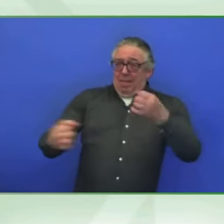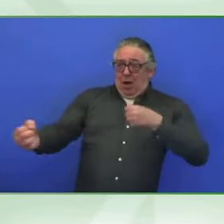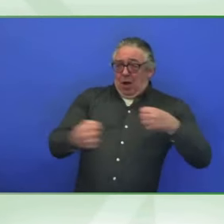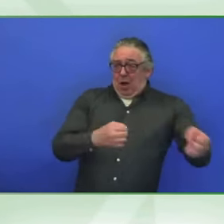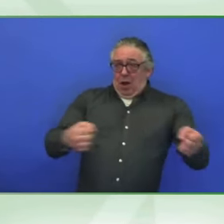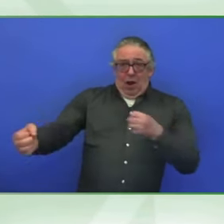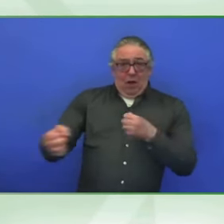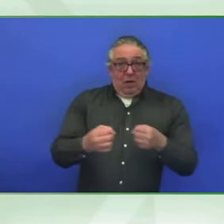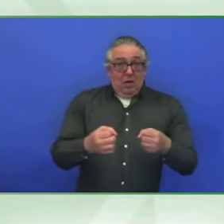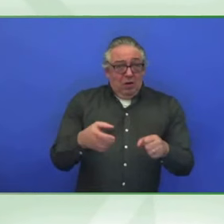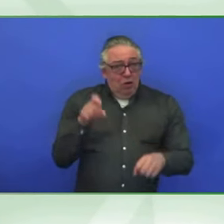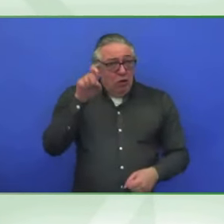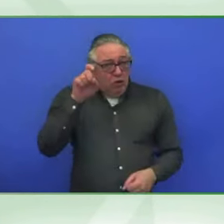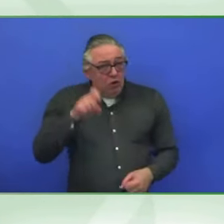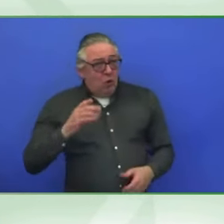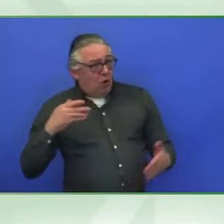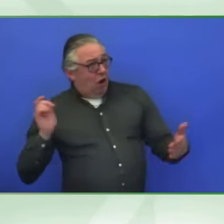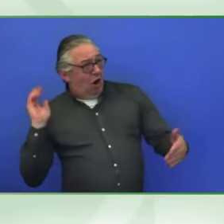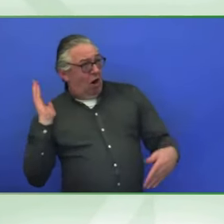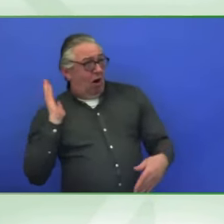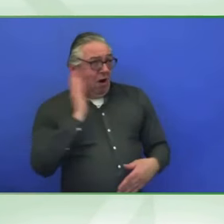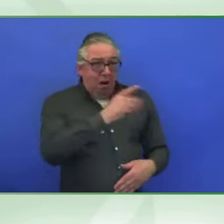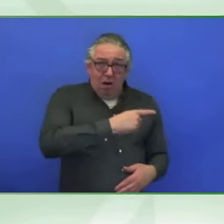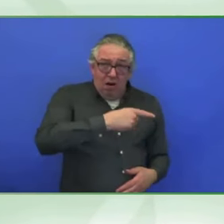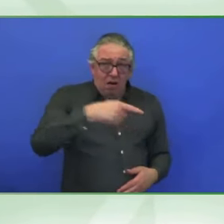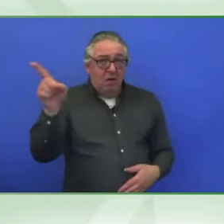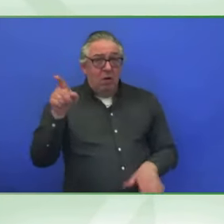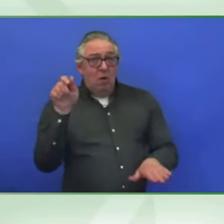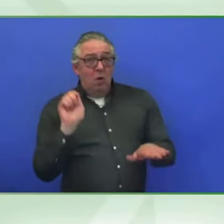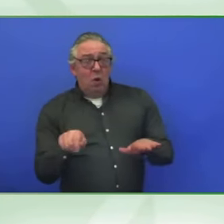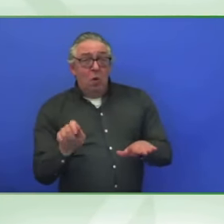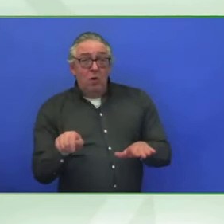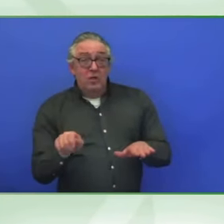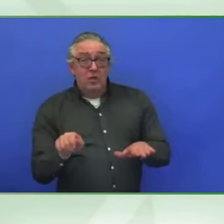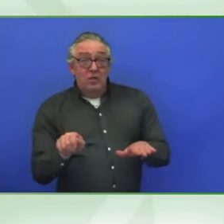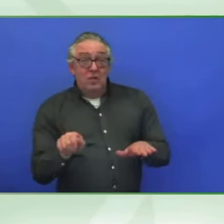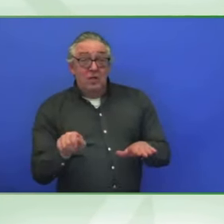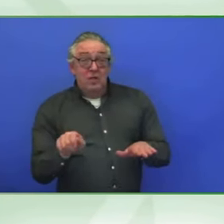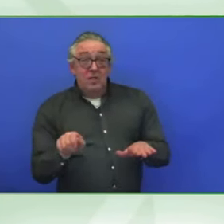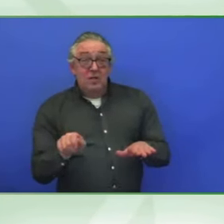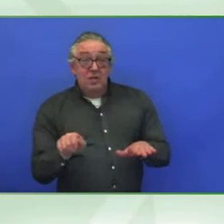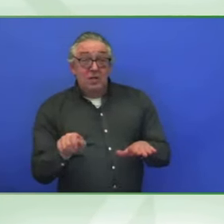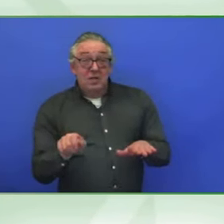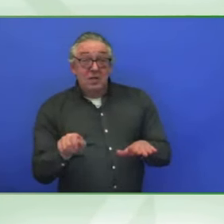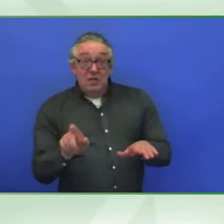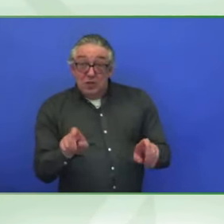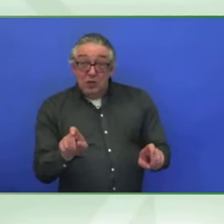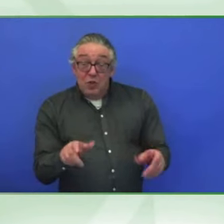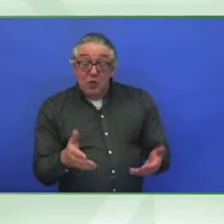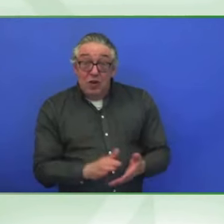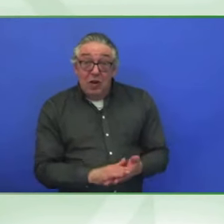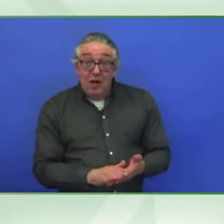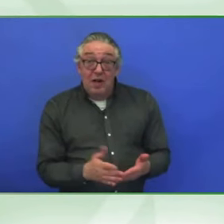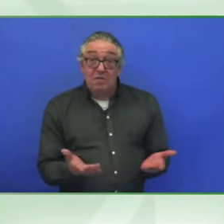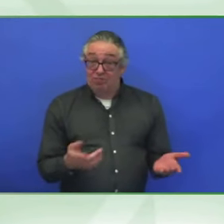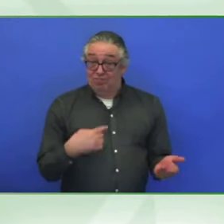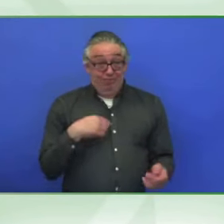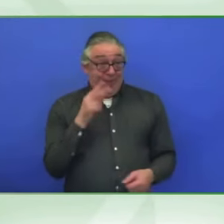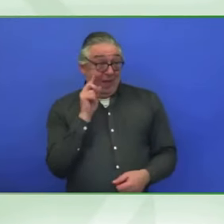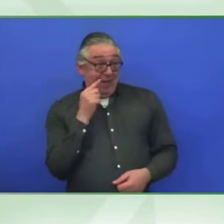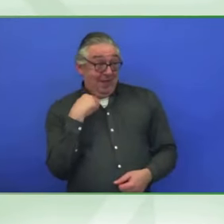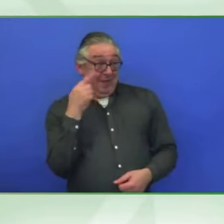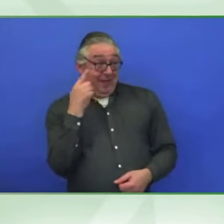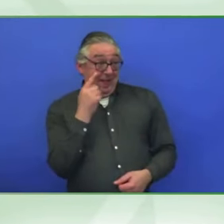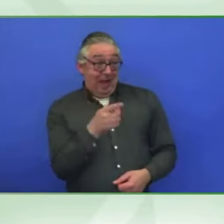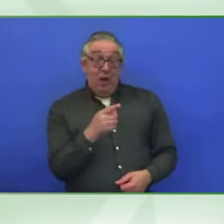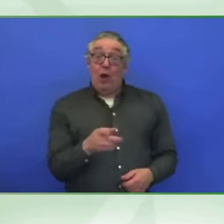persons with disabilities, they're automatically, um, excluding a universe, part of the universe